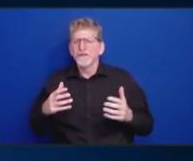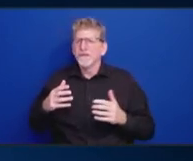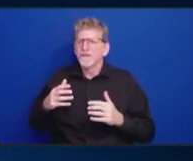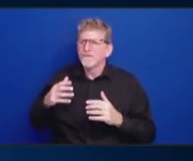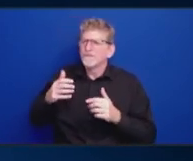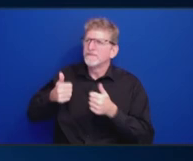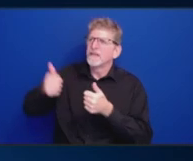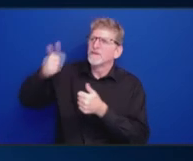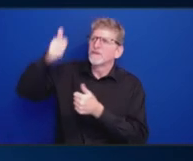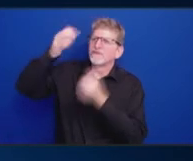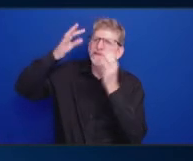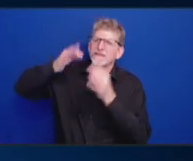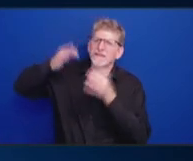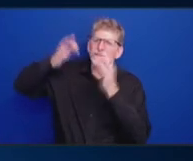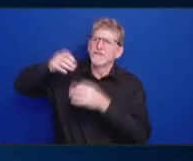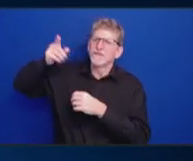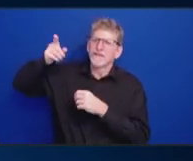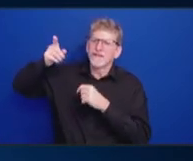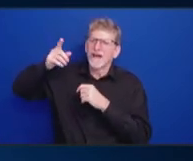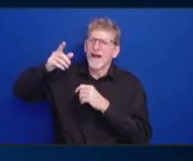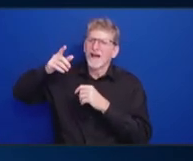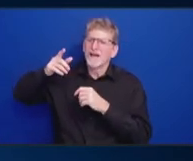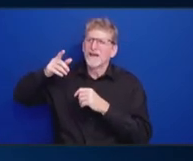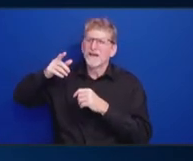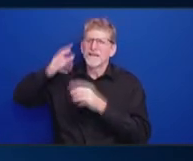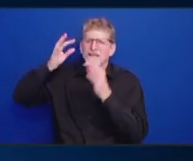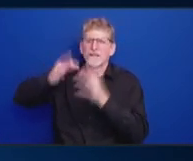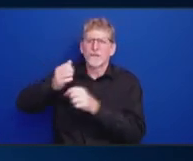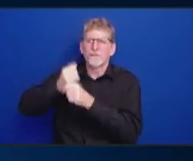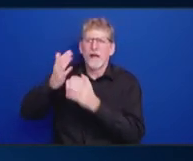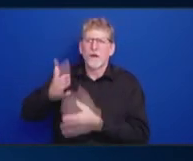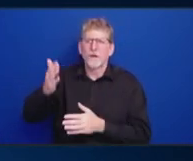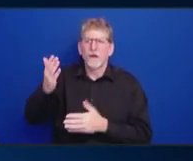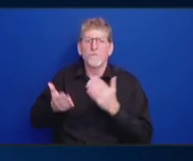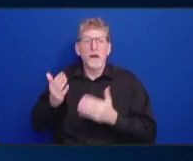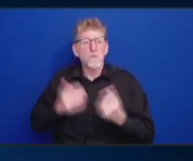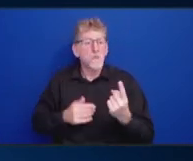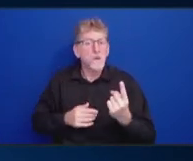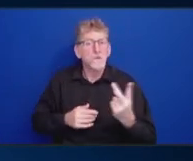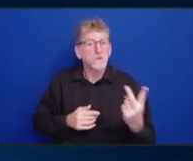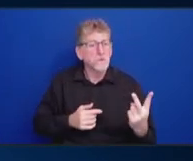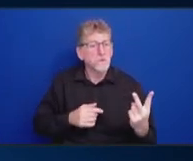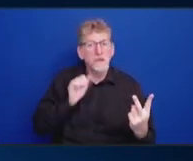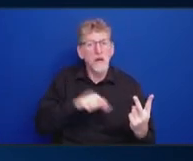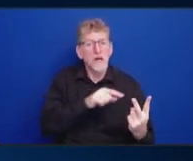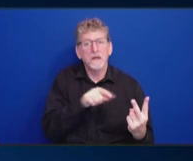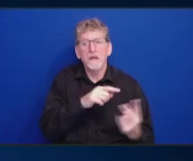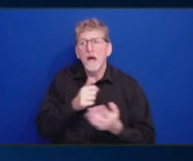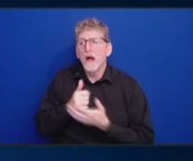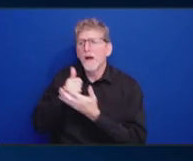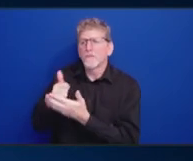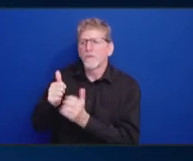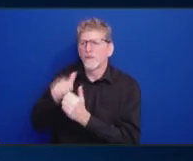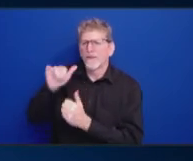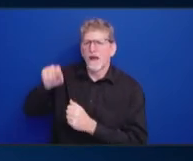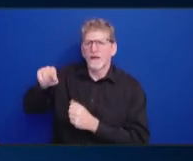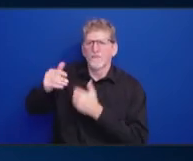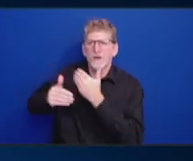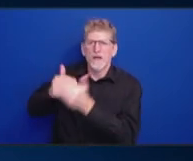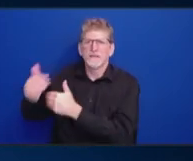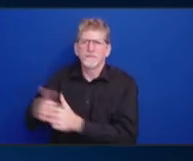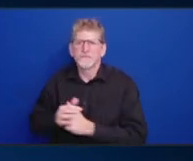to sort of help you out, but or maybe a special committee on committees. I don't know. But the